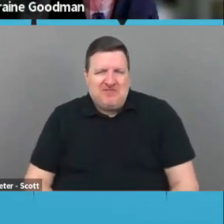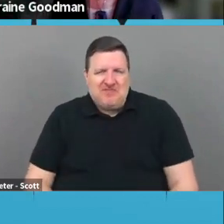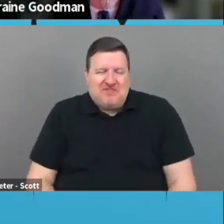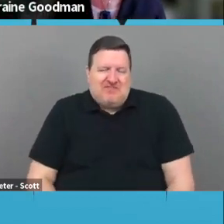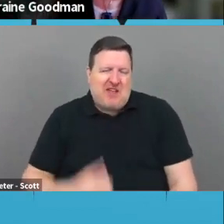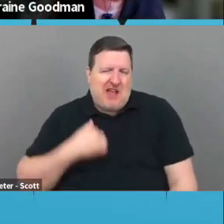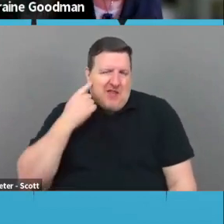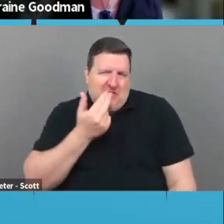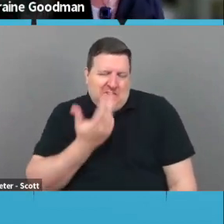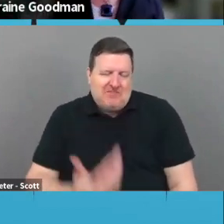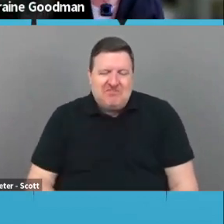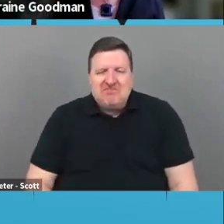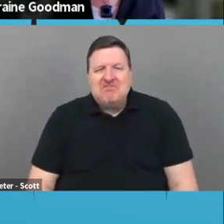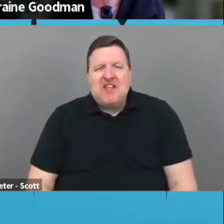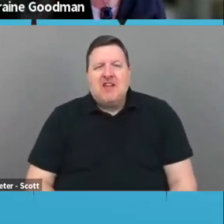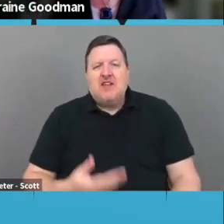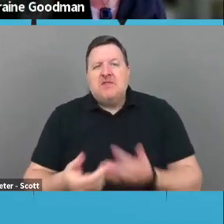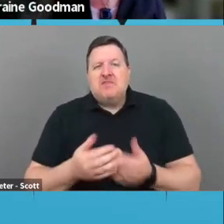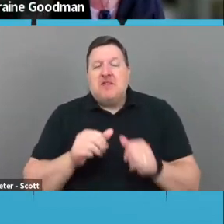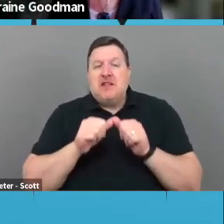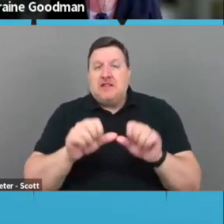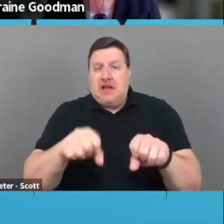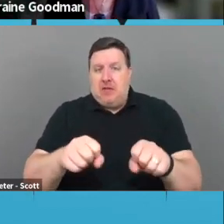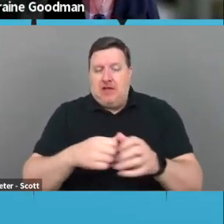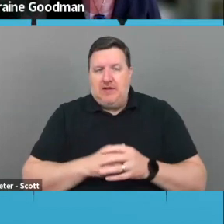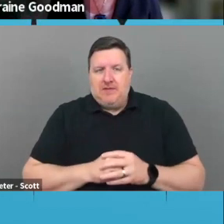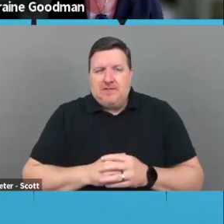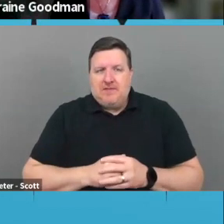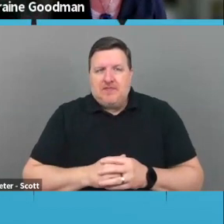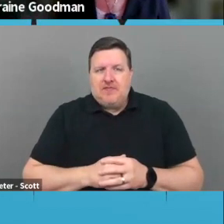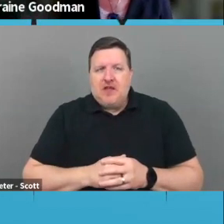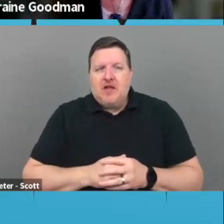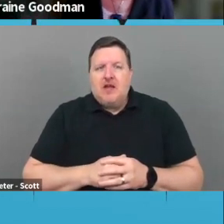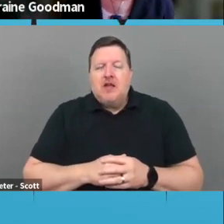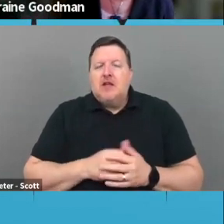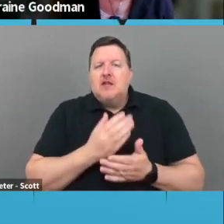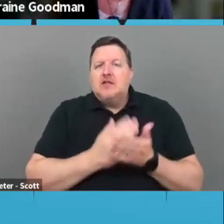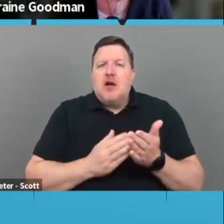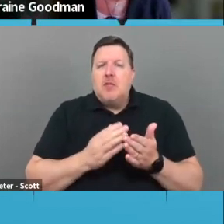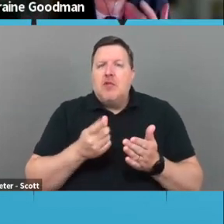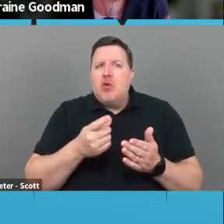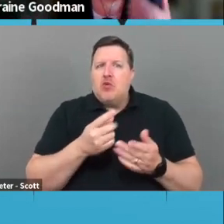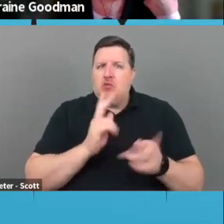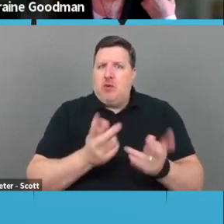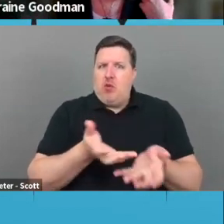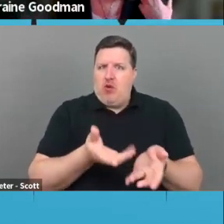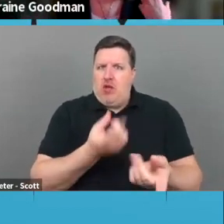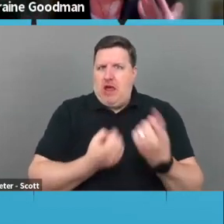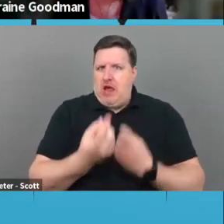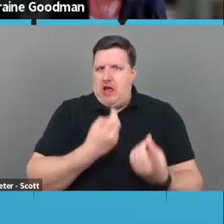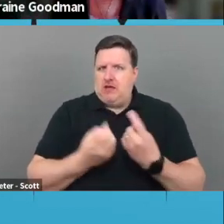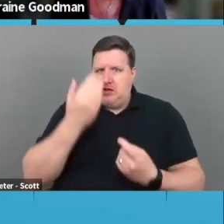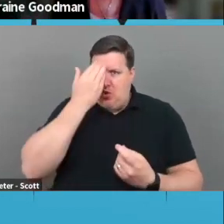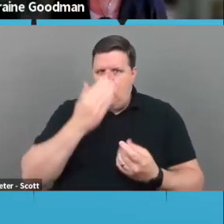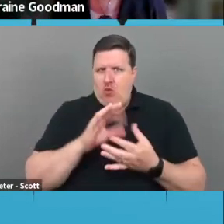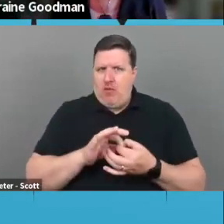All right. Sustainability. Questions the funders will going to want to ask and want to know